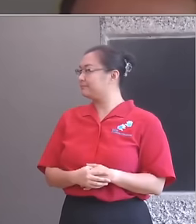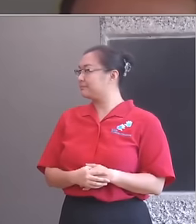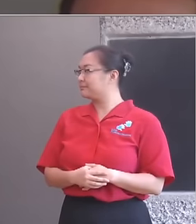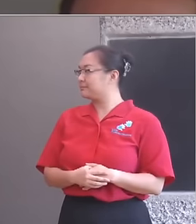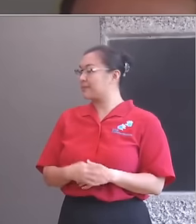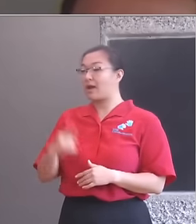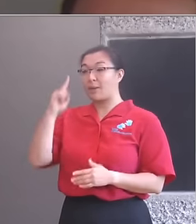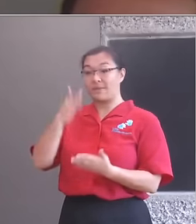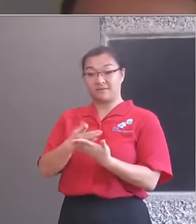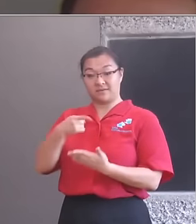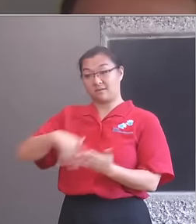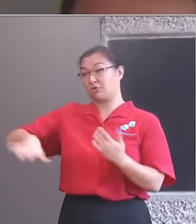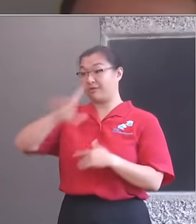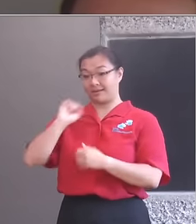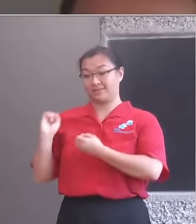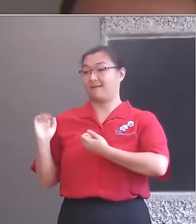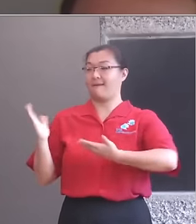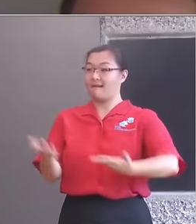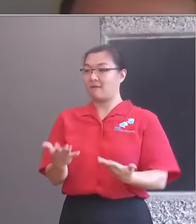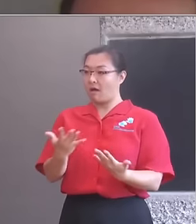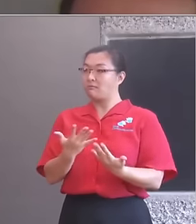country can deliver. Thank you very much.